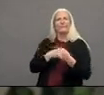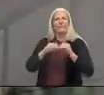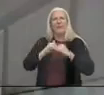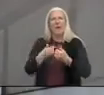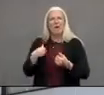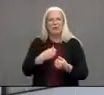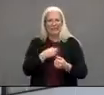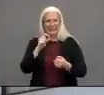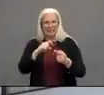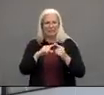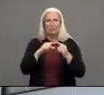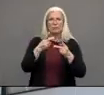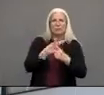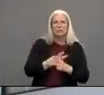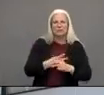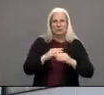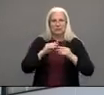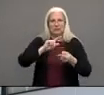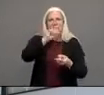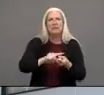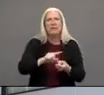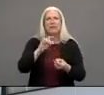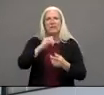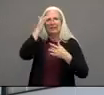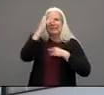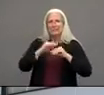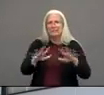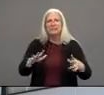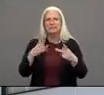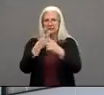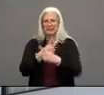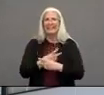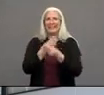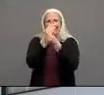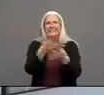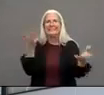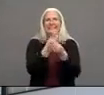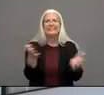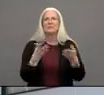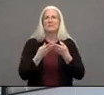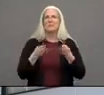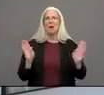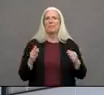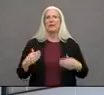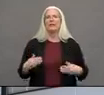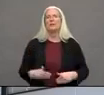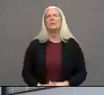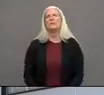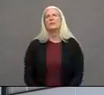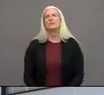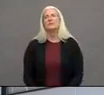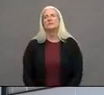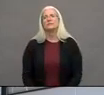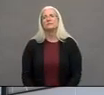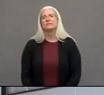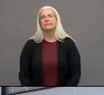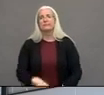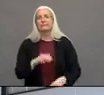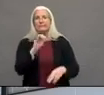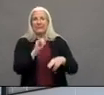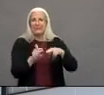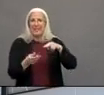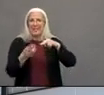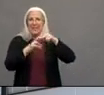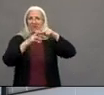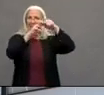and as the scale really increased in terms of the number of cases that also led to the orders the health